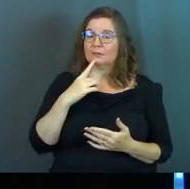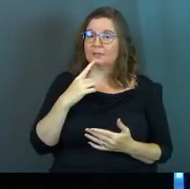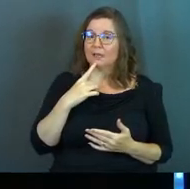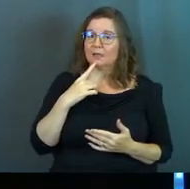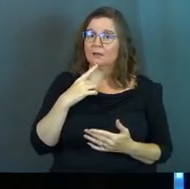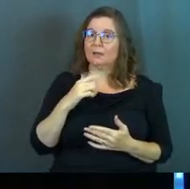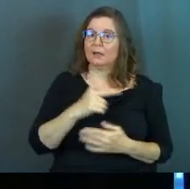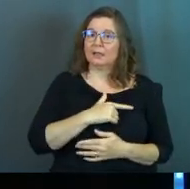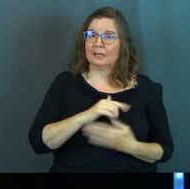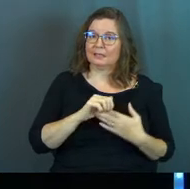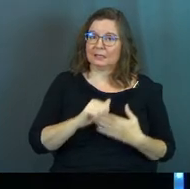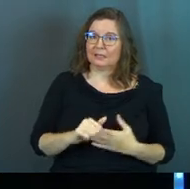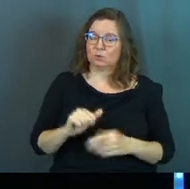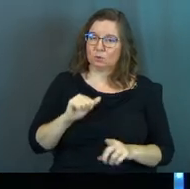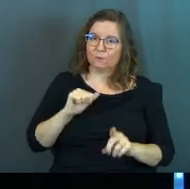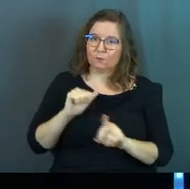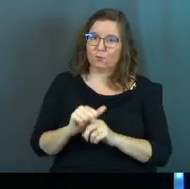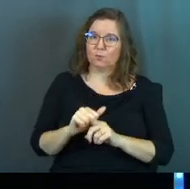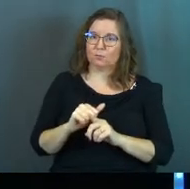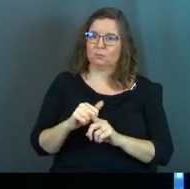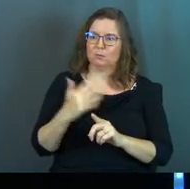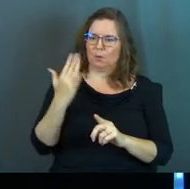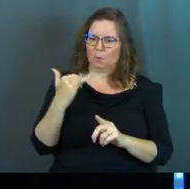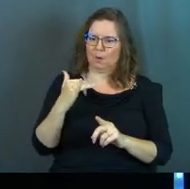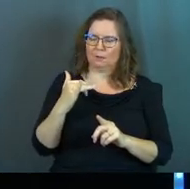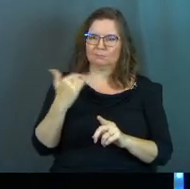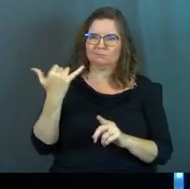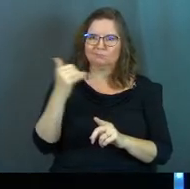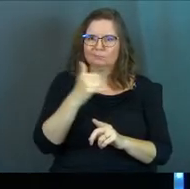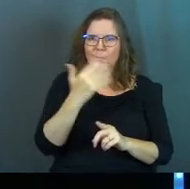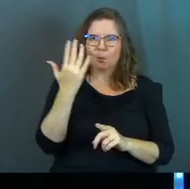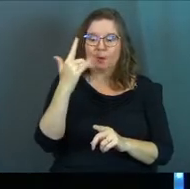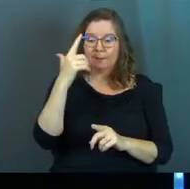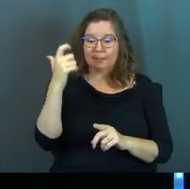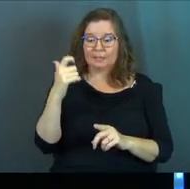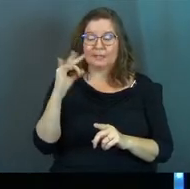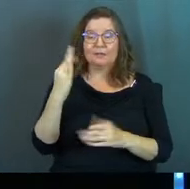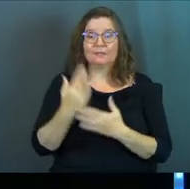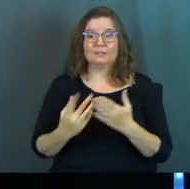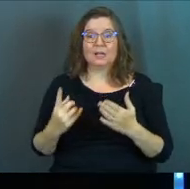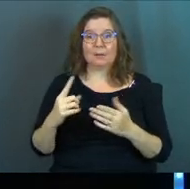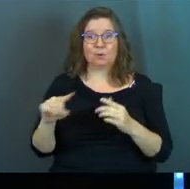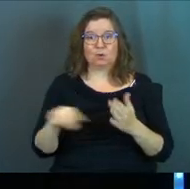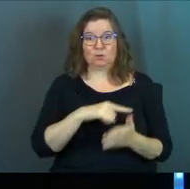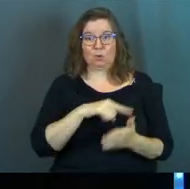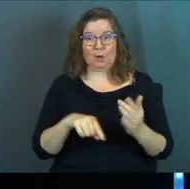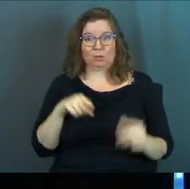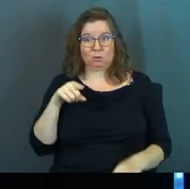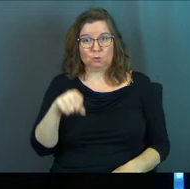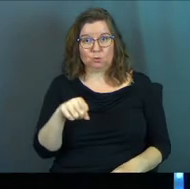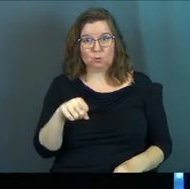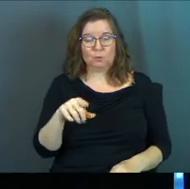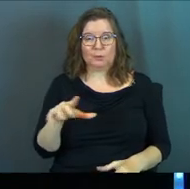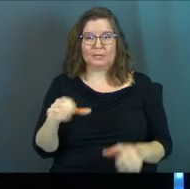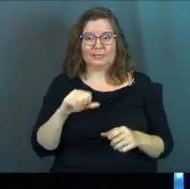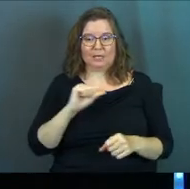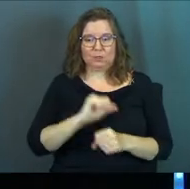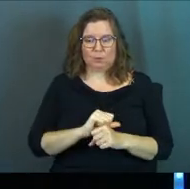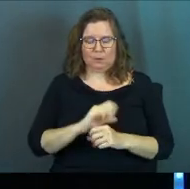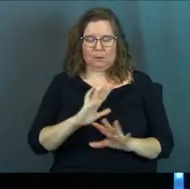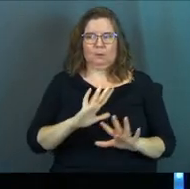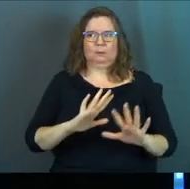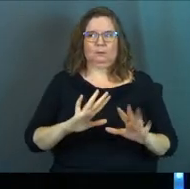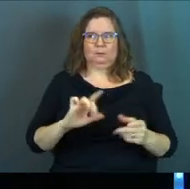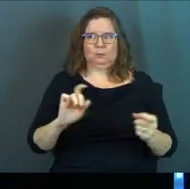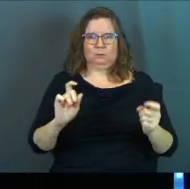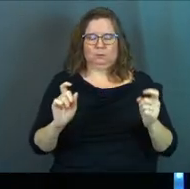Laziness can lead to foolishness. Why can laziness lead to foolishness because if someone corrects you, it takes work to